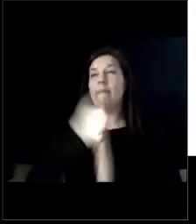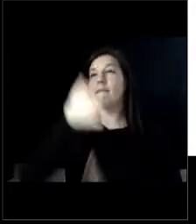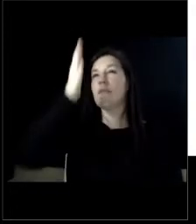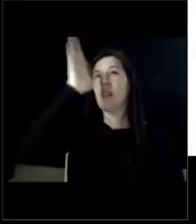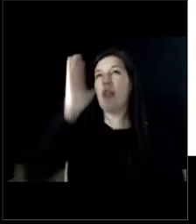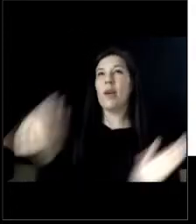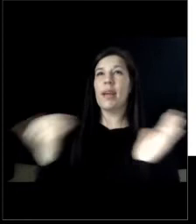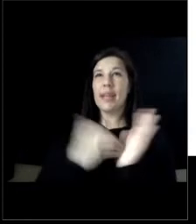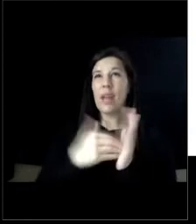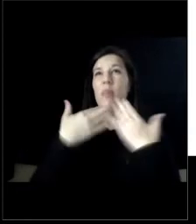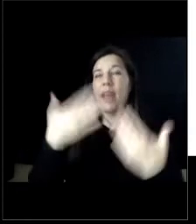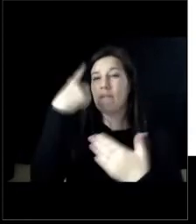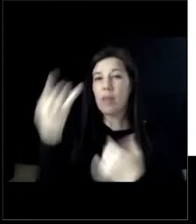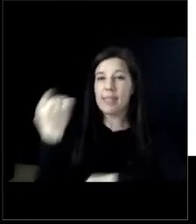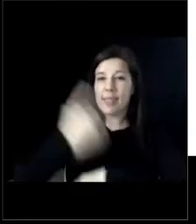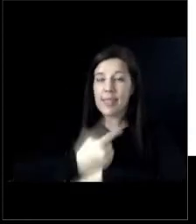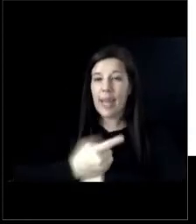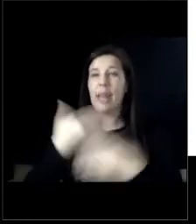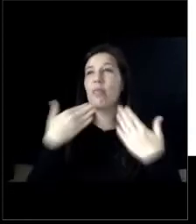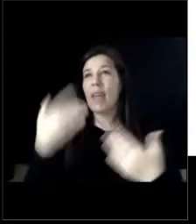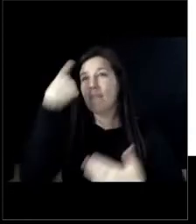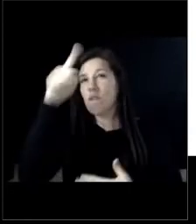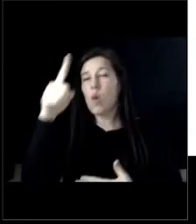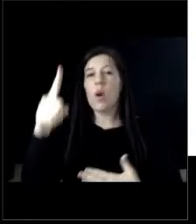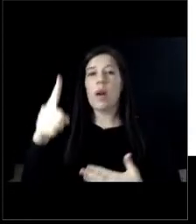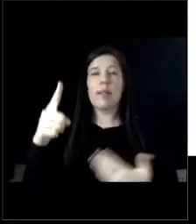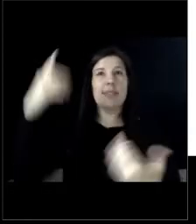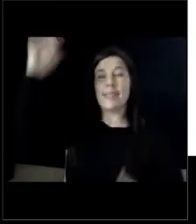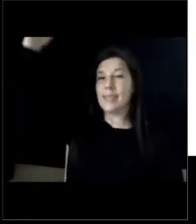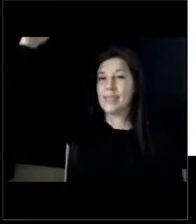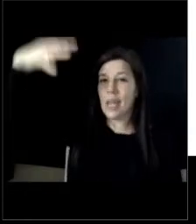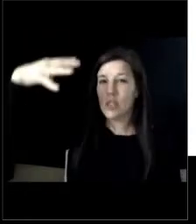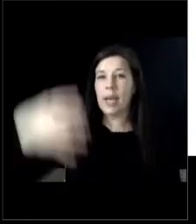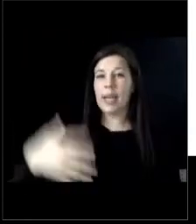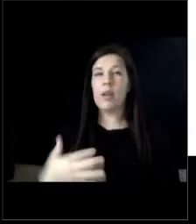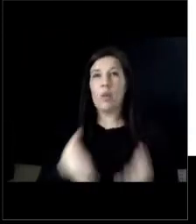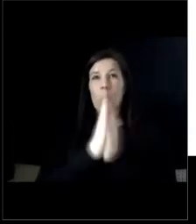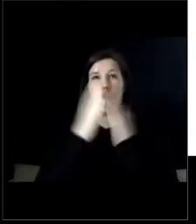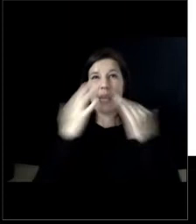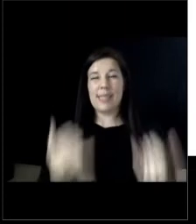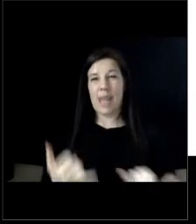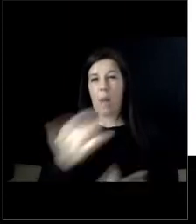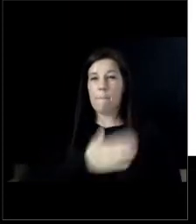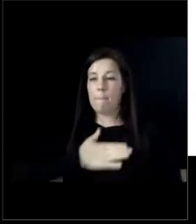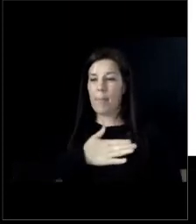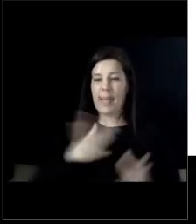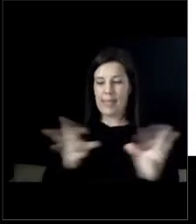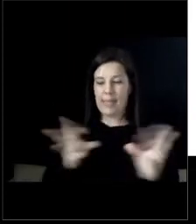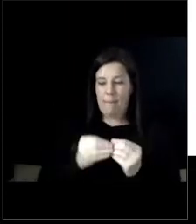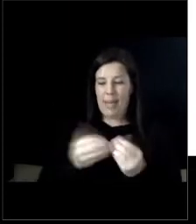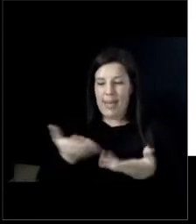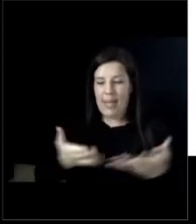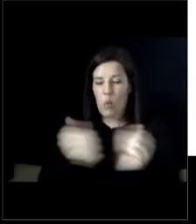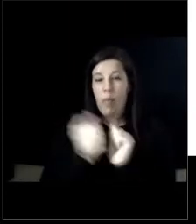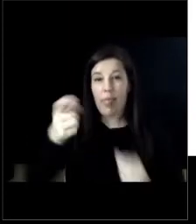we thank you for this day we thank you for this liquid sunshine we ask now that you'd be in the midst of this commission meeting